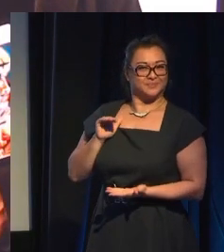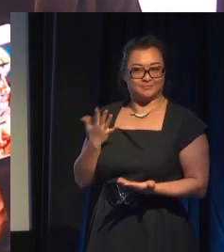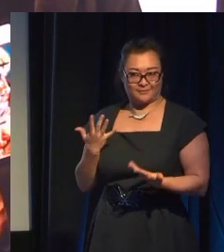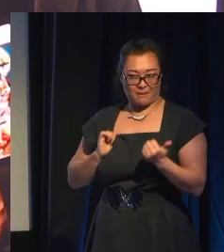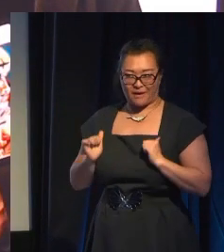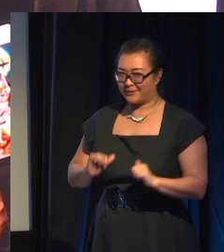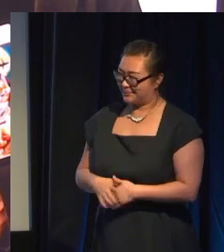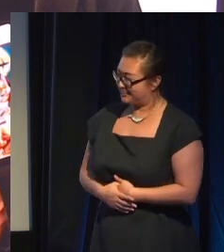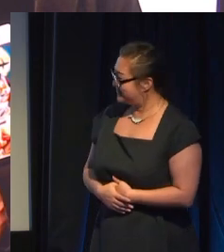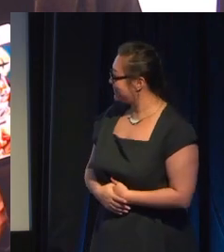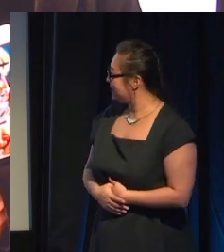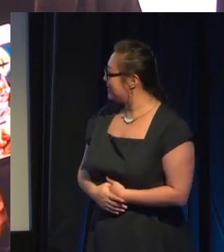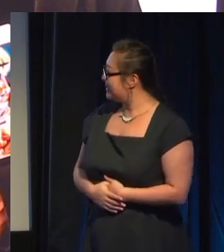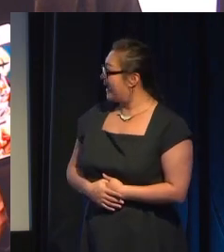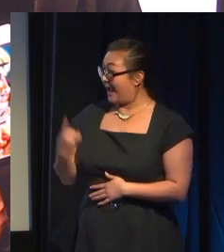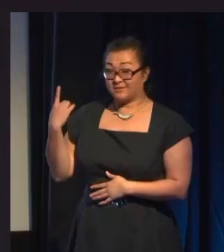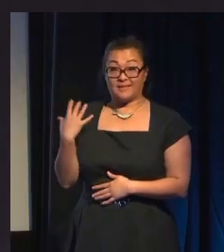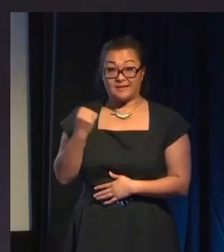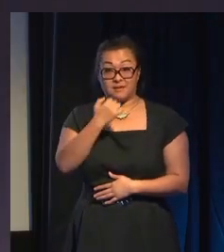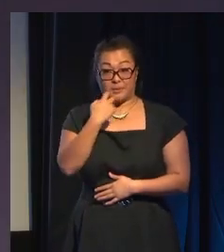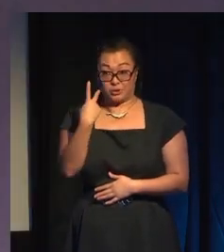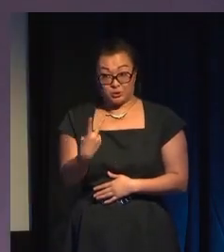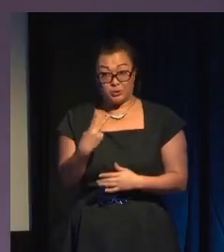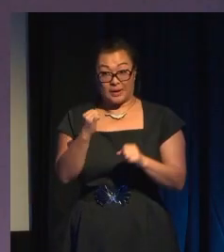And there's a sequel called Bash Party. I didn't play that.